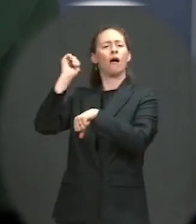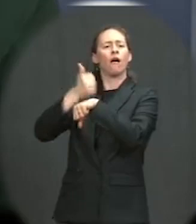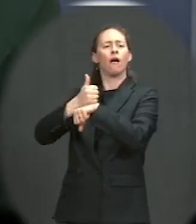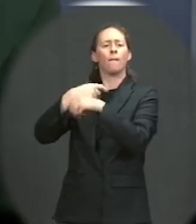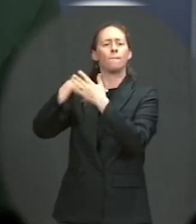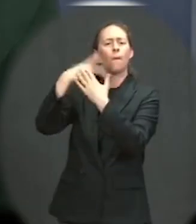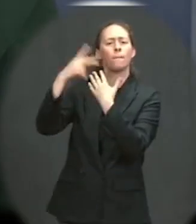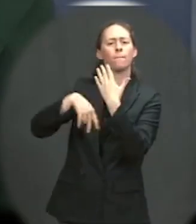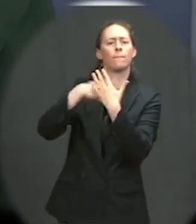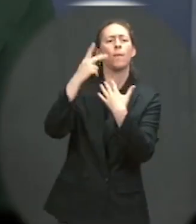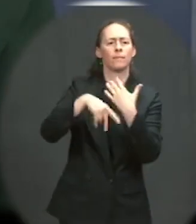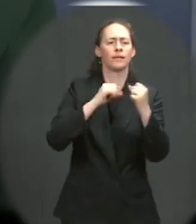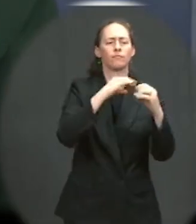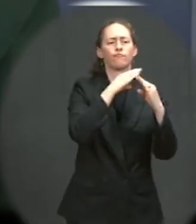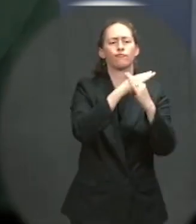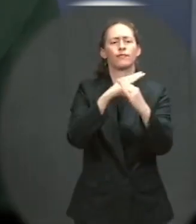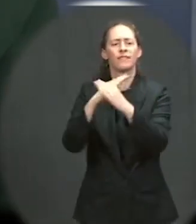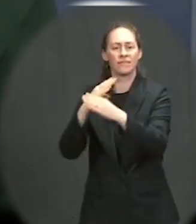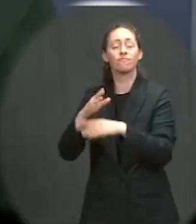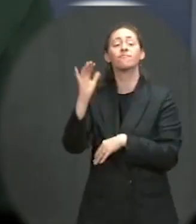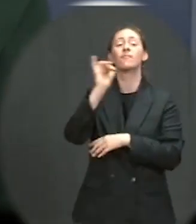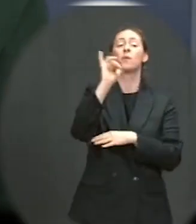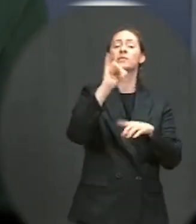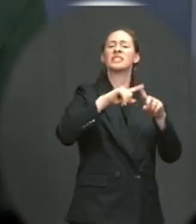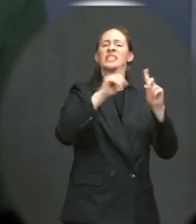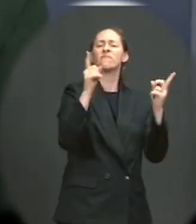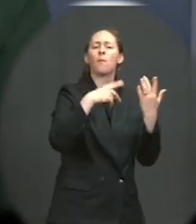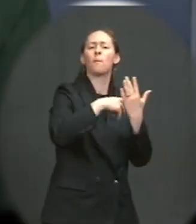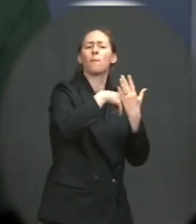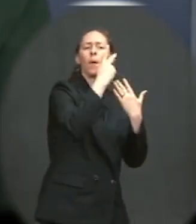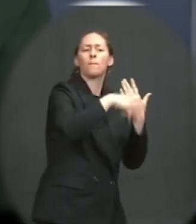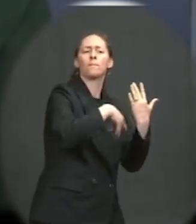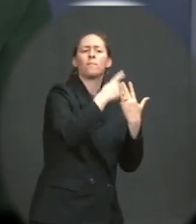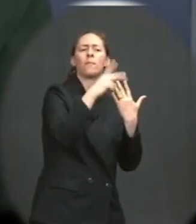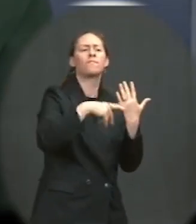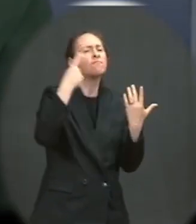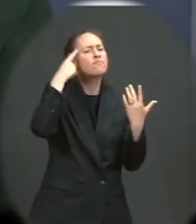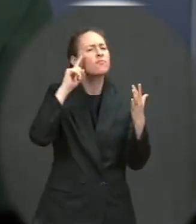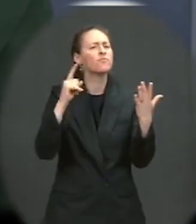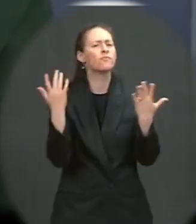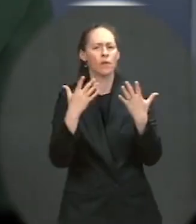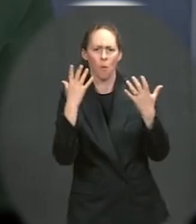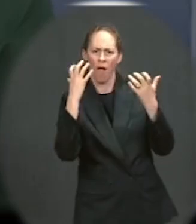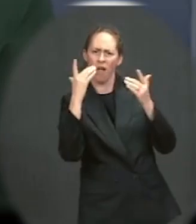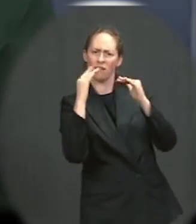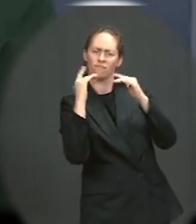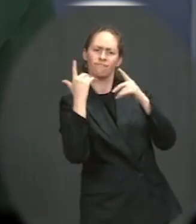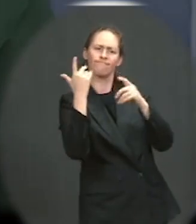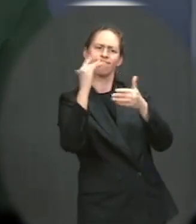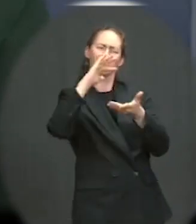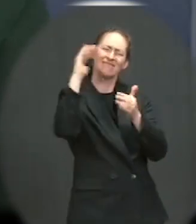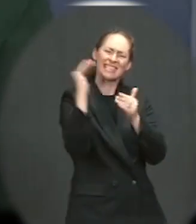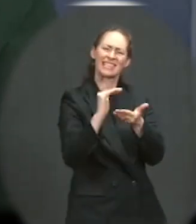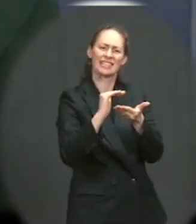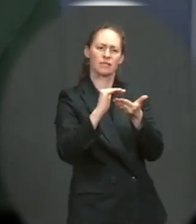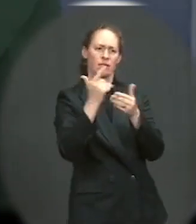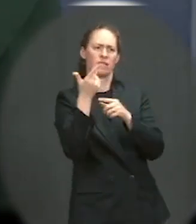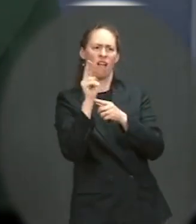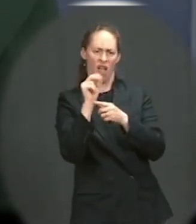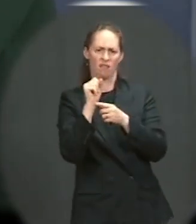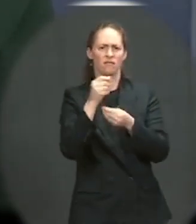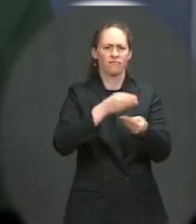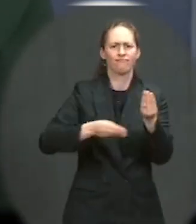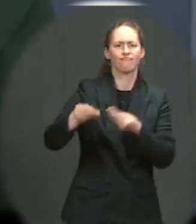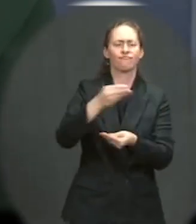gunshot detection system and millions more to recruit police officers and refurbish station houses. In Akron, Ohio,